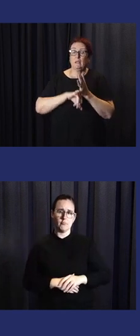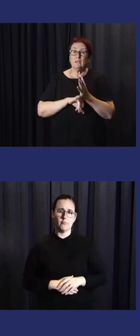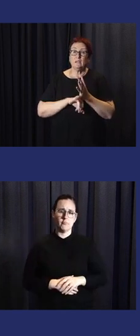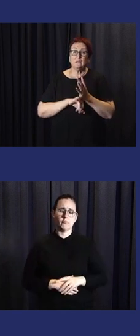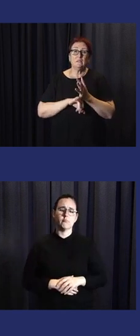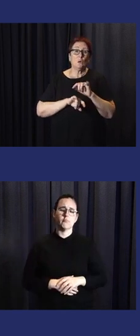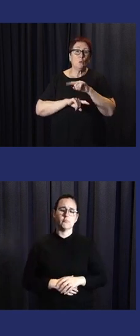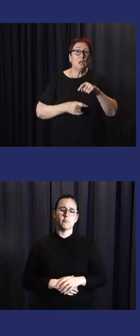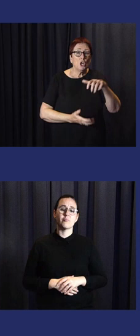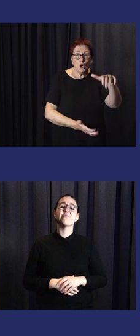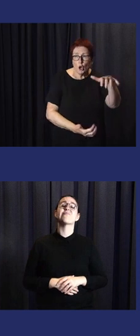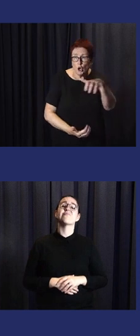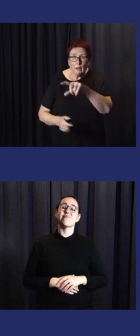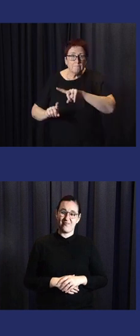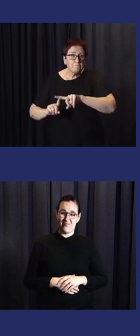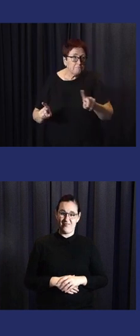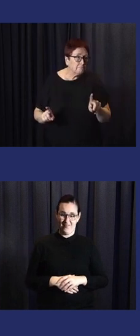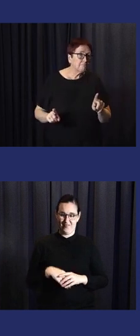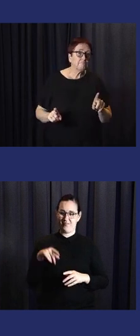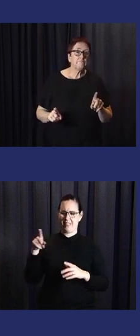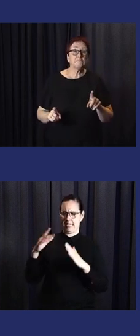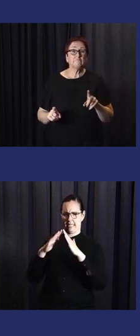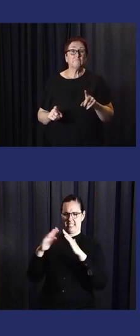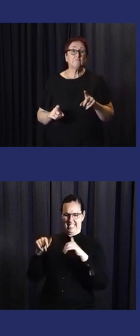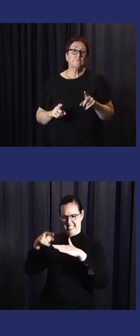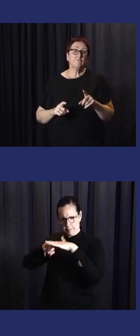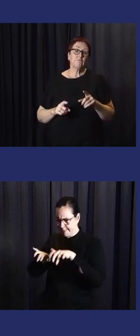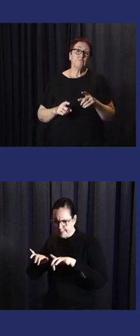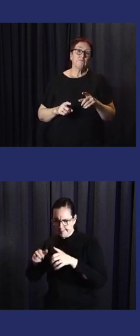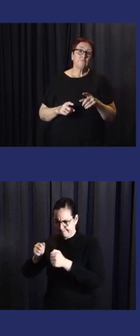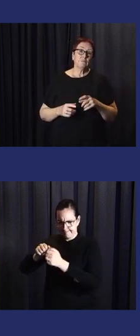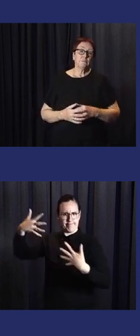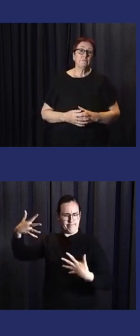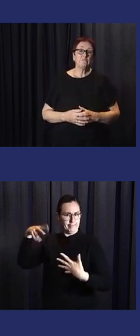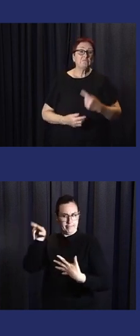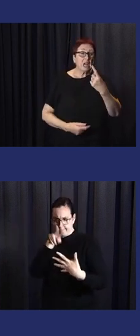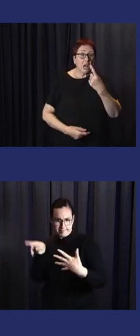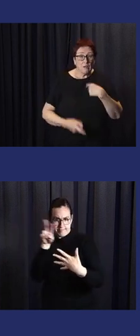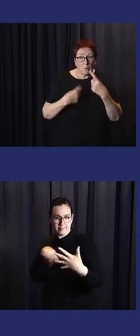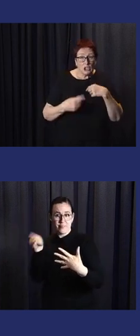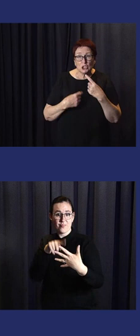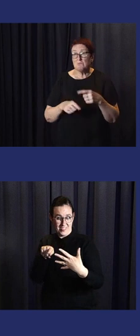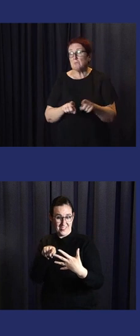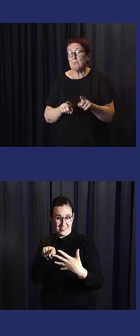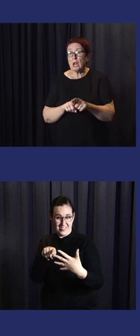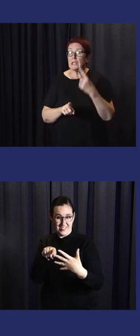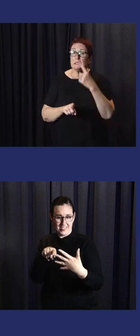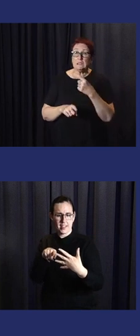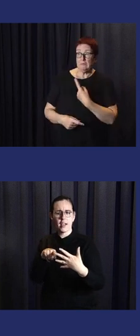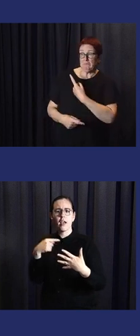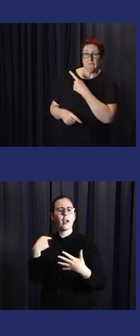And in the VNDMS, we collect